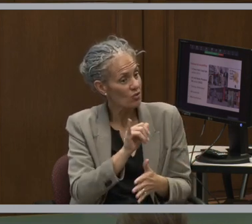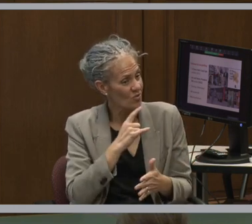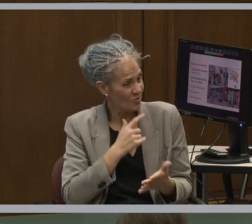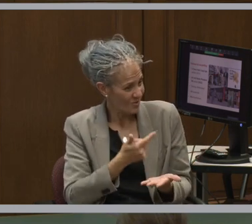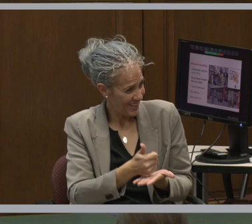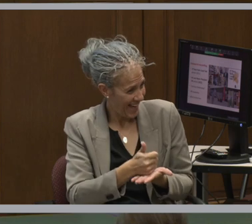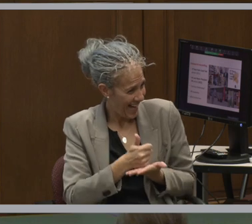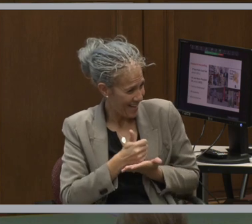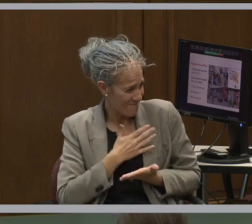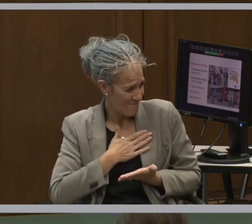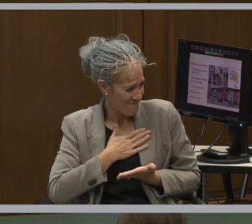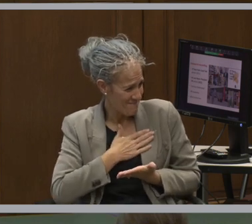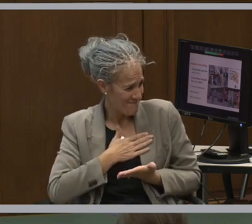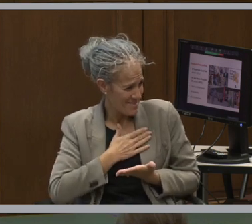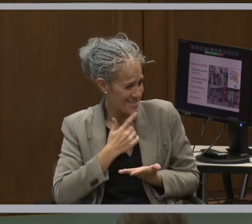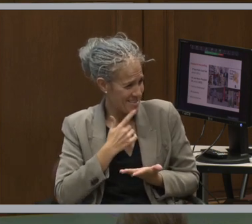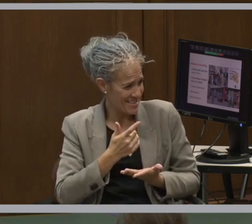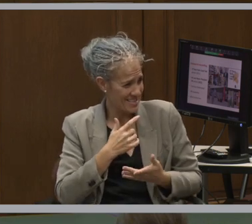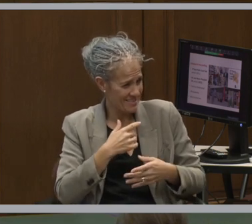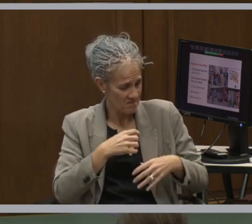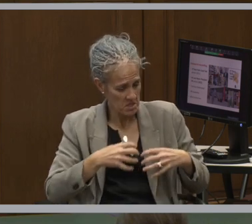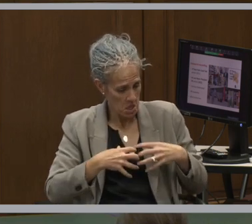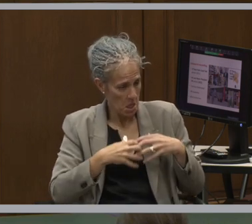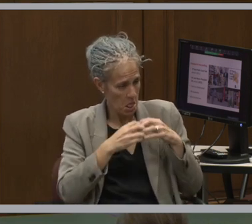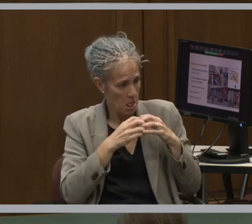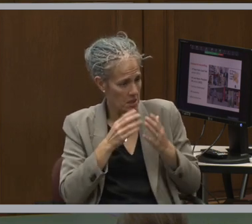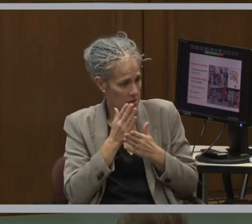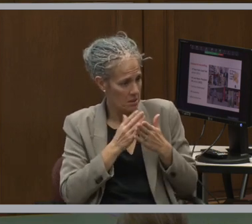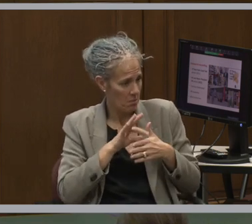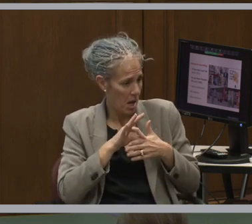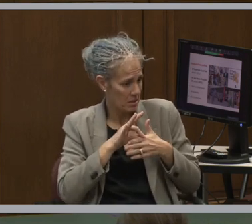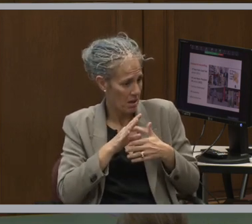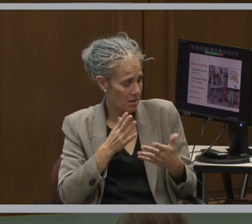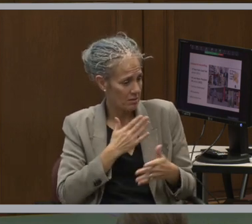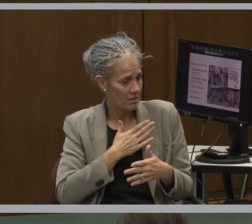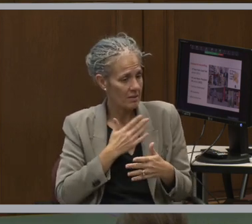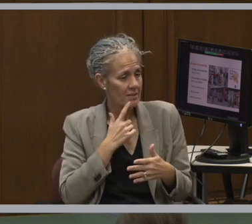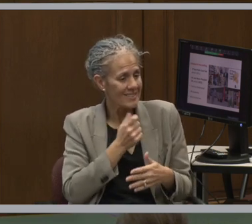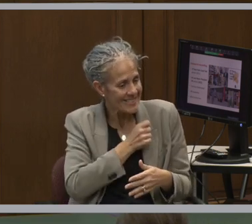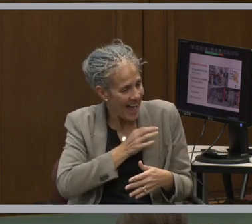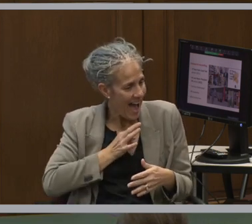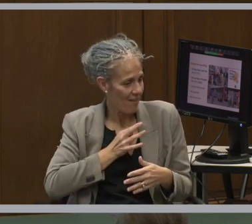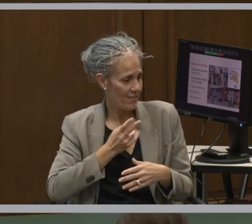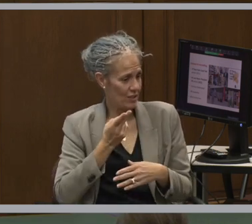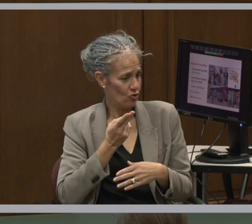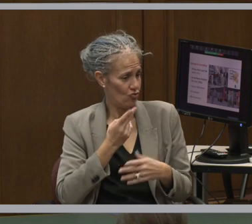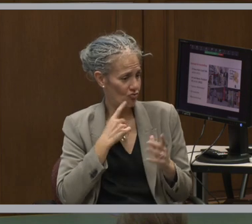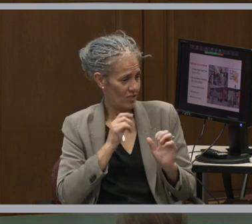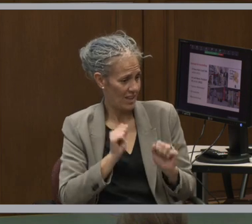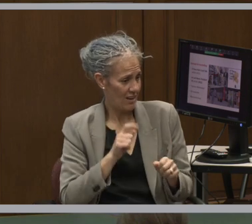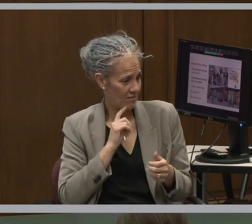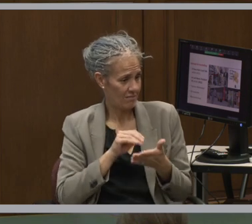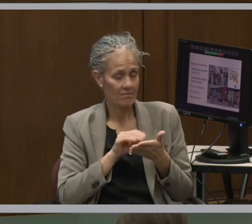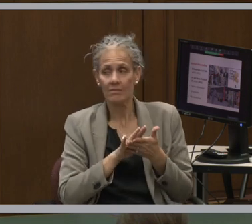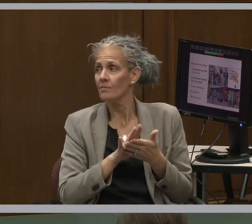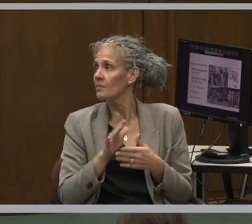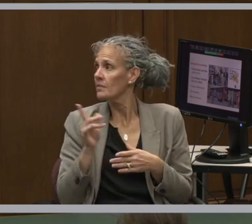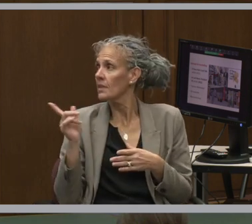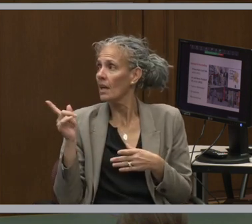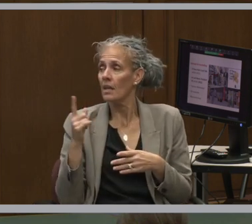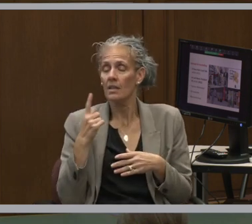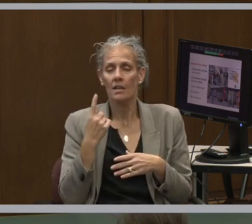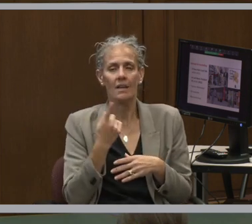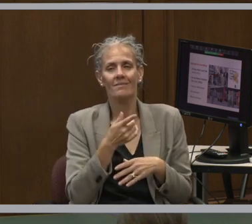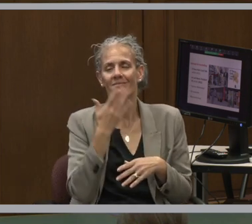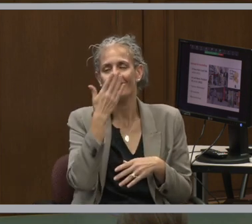help us curate some content more focused on staff history as well? And actually one thing that's not